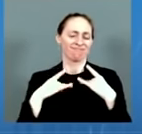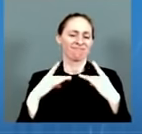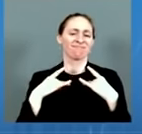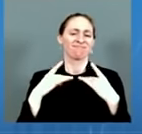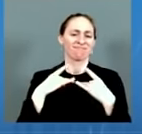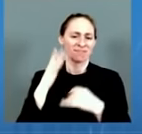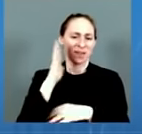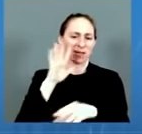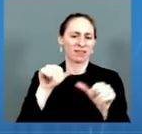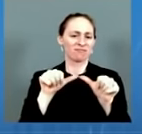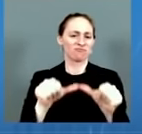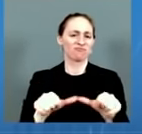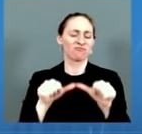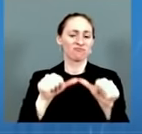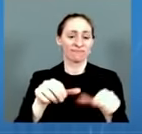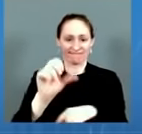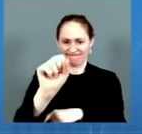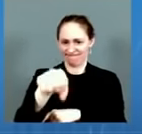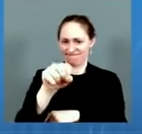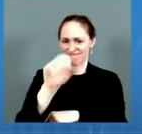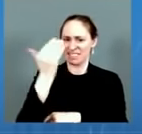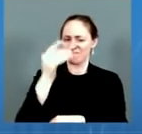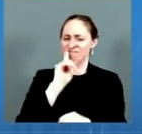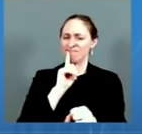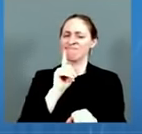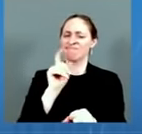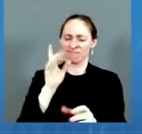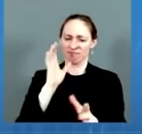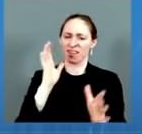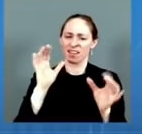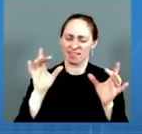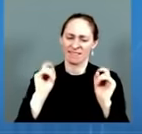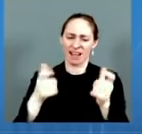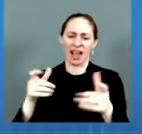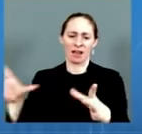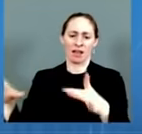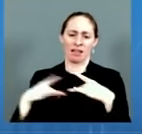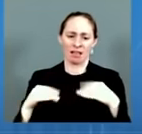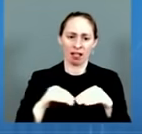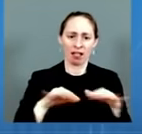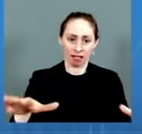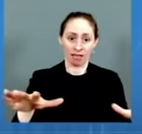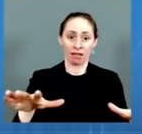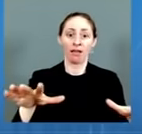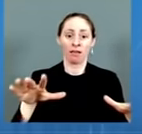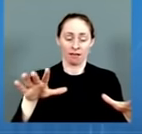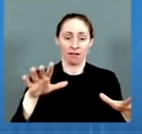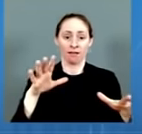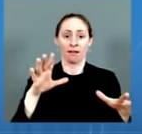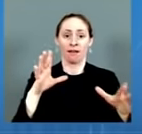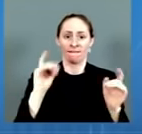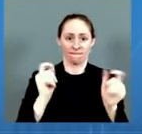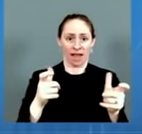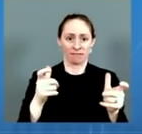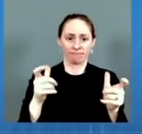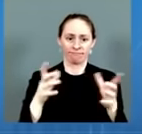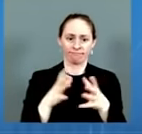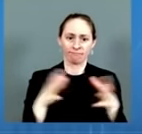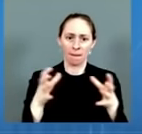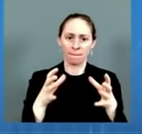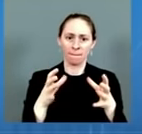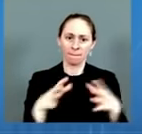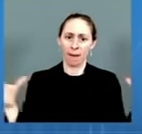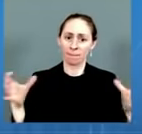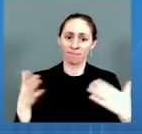of about two days. What does this mean for individuals and families as we head into the winter months, a